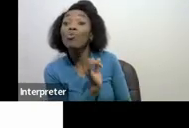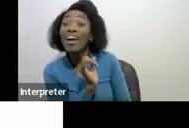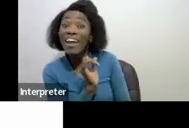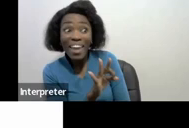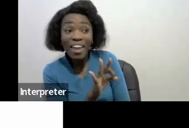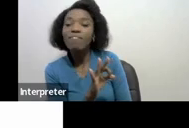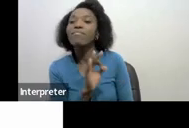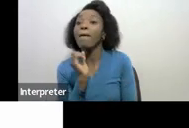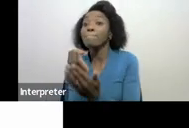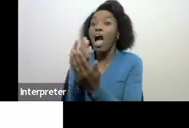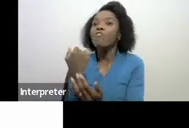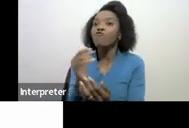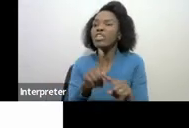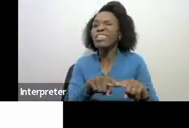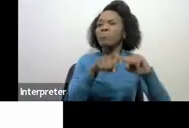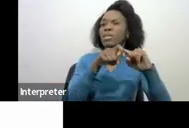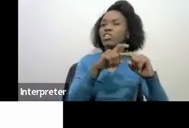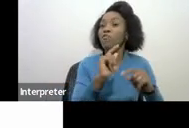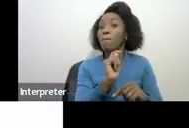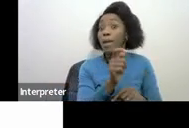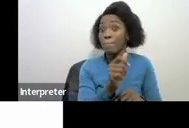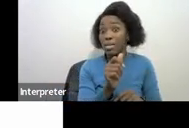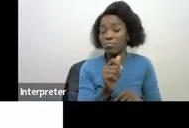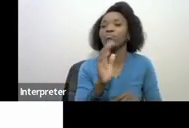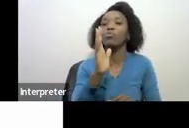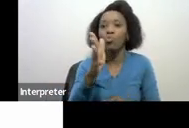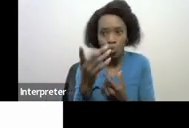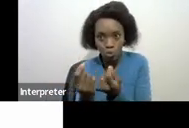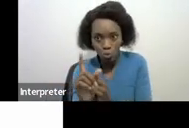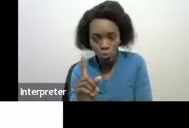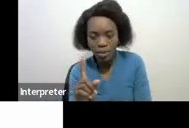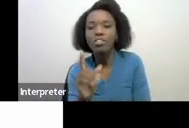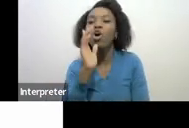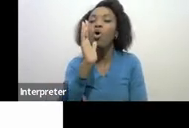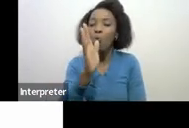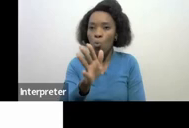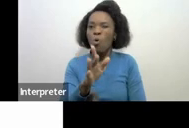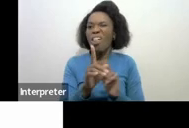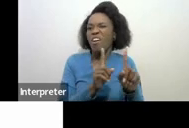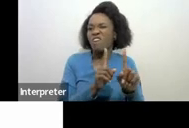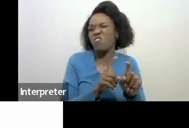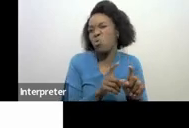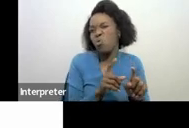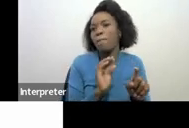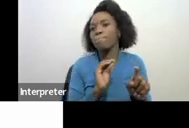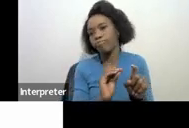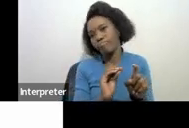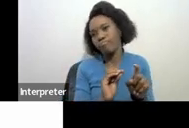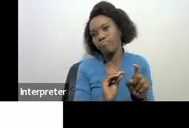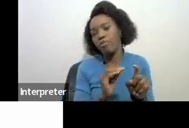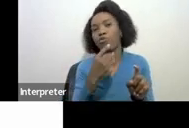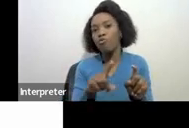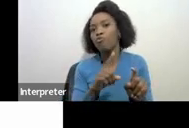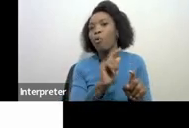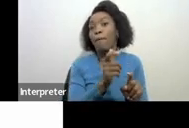then we will put the follow up in terms of the payment of the debt